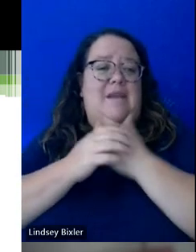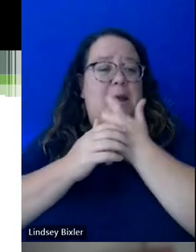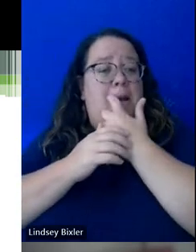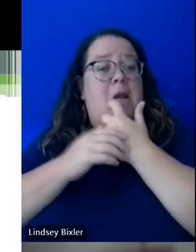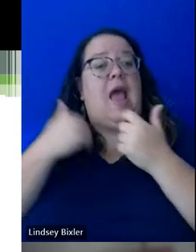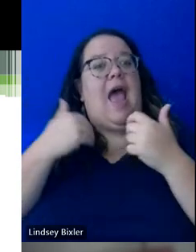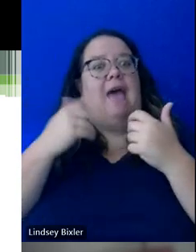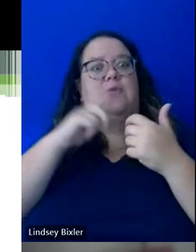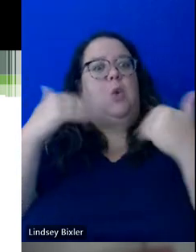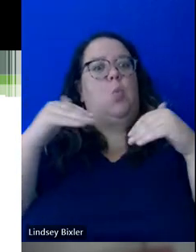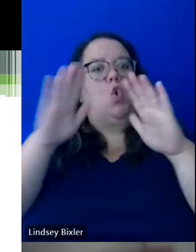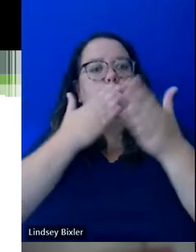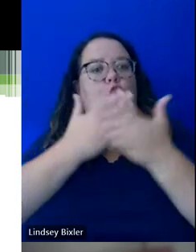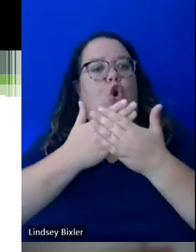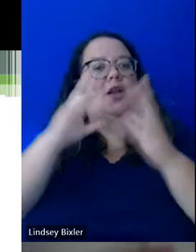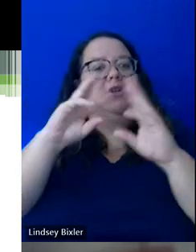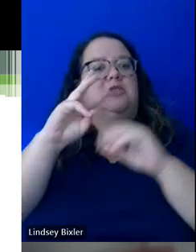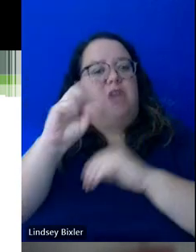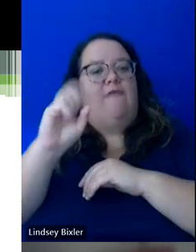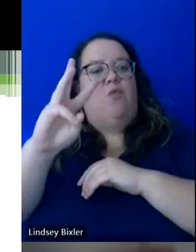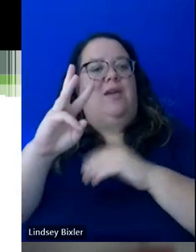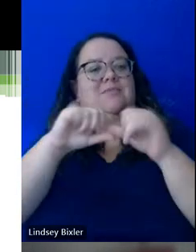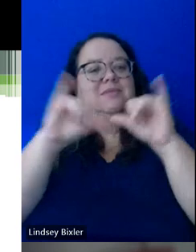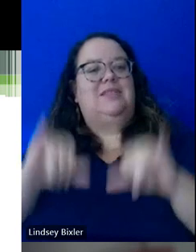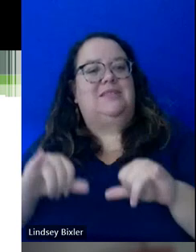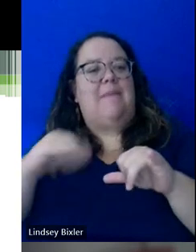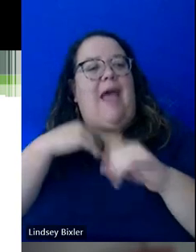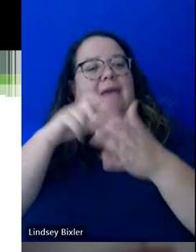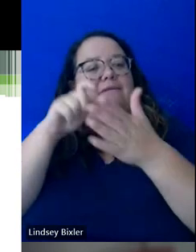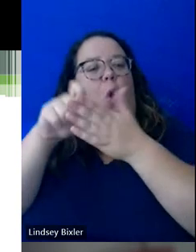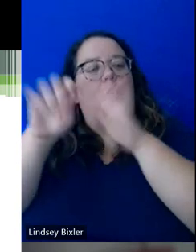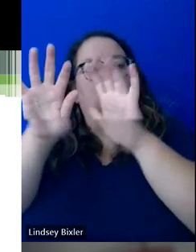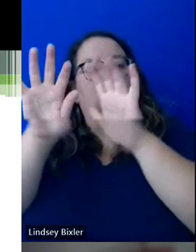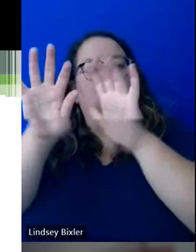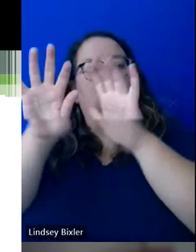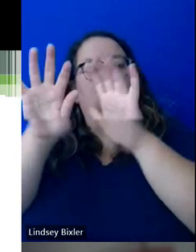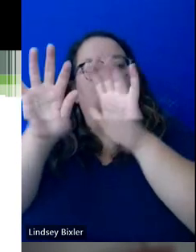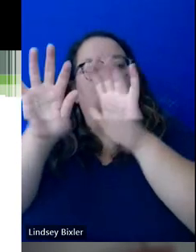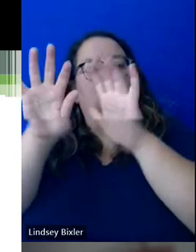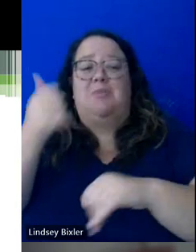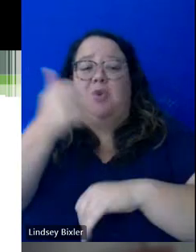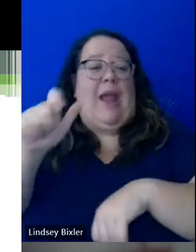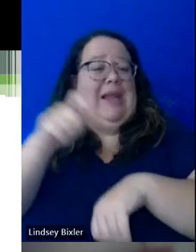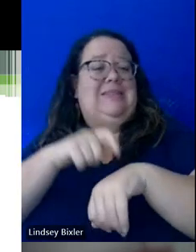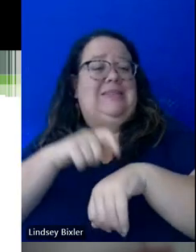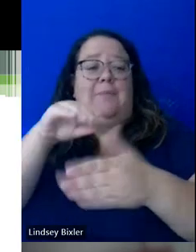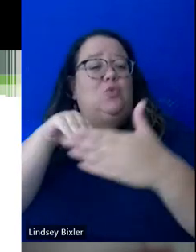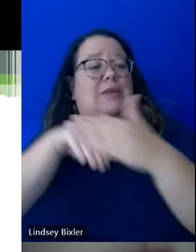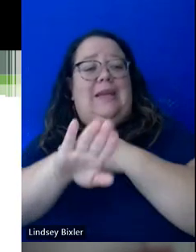we keep notes in our systems about the students. So actually, at any time, a student can meet with any specialist